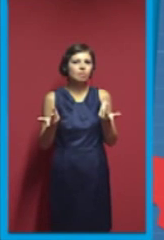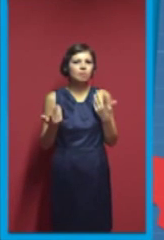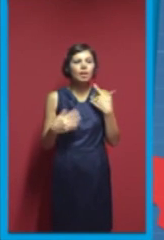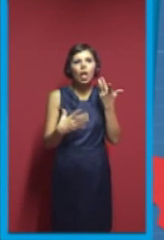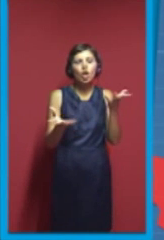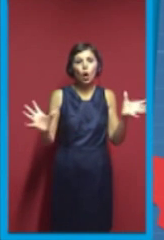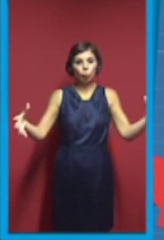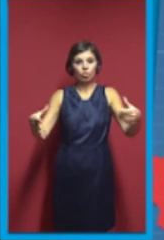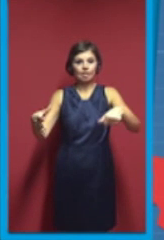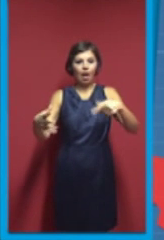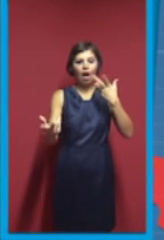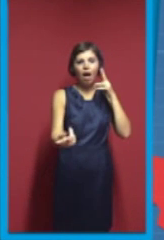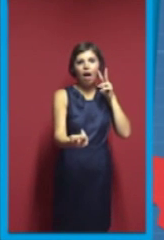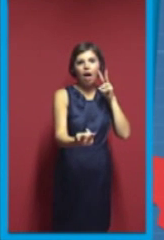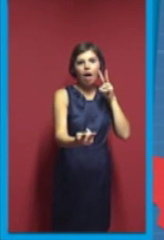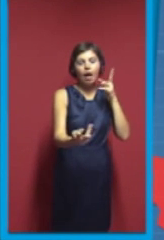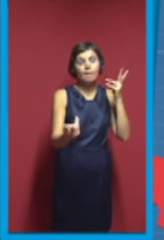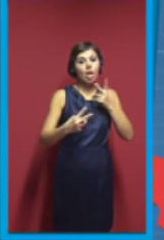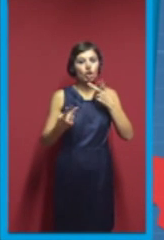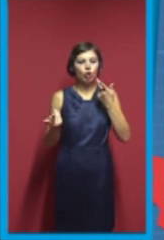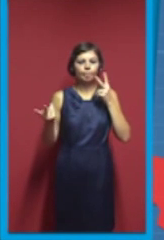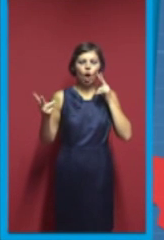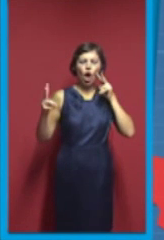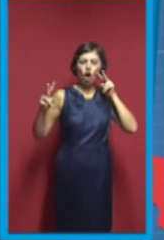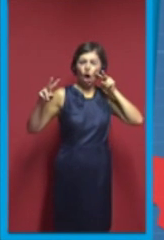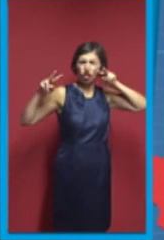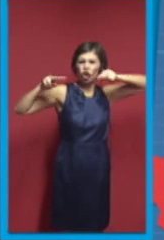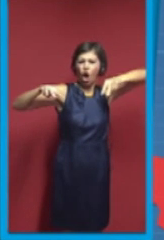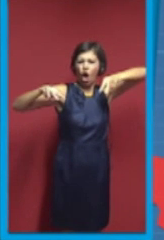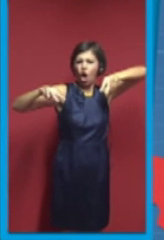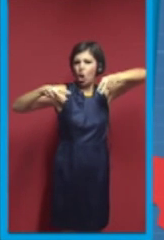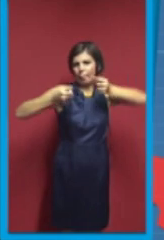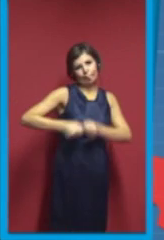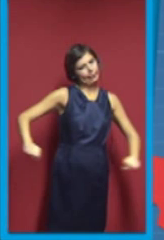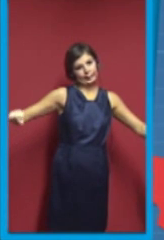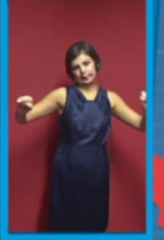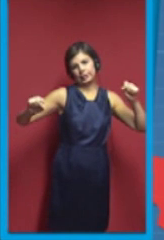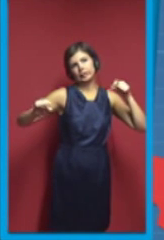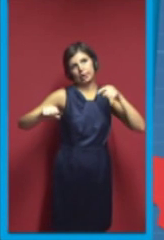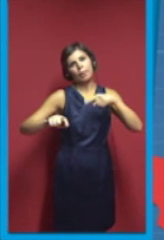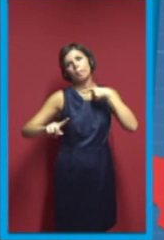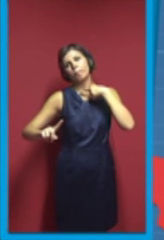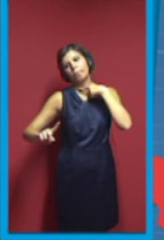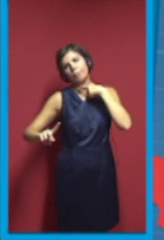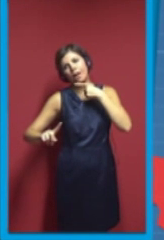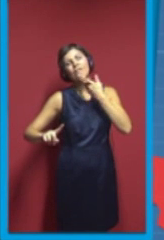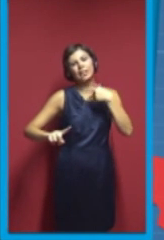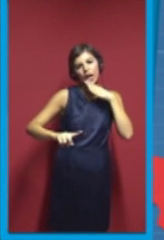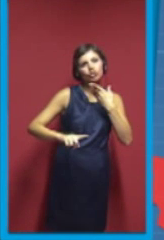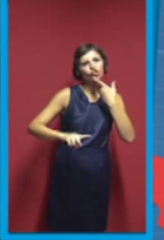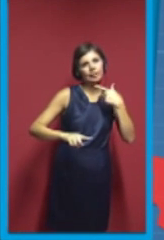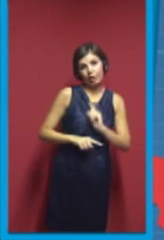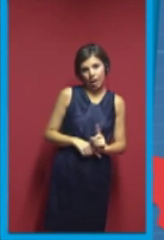evolutionary principles. Nobody picks the new designs which people will be using.